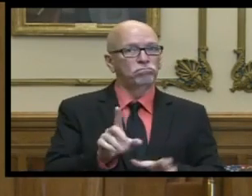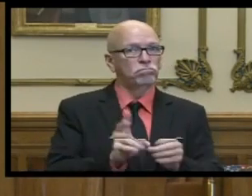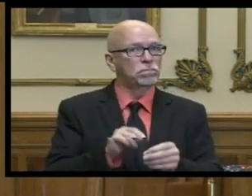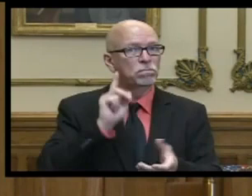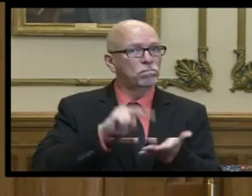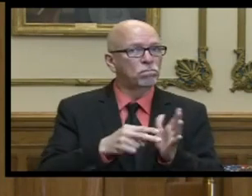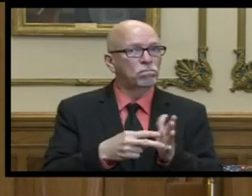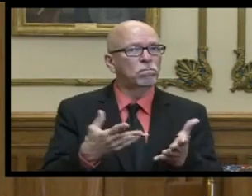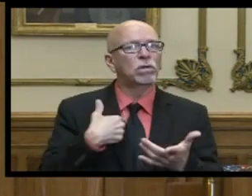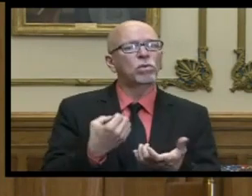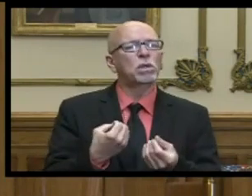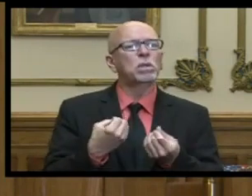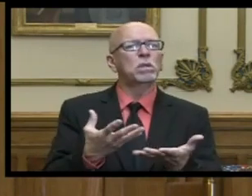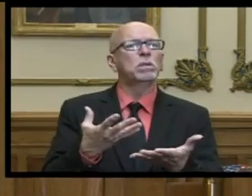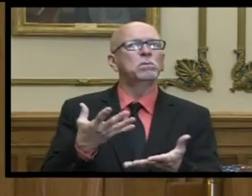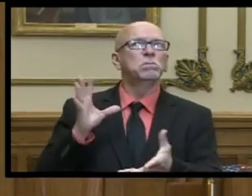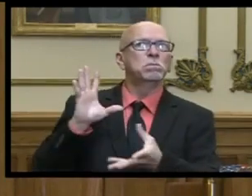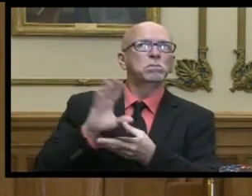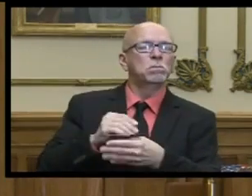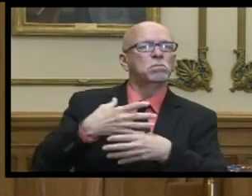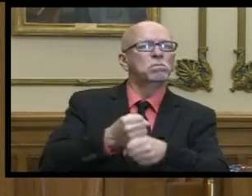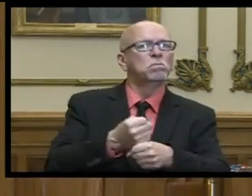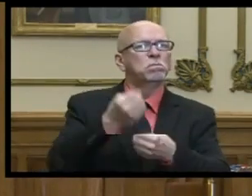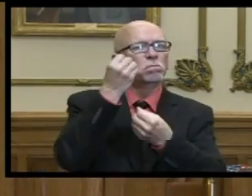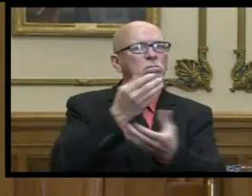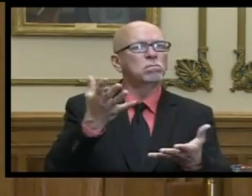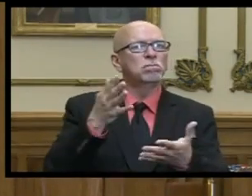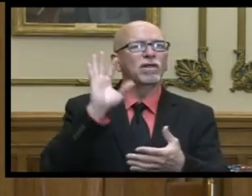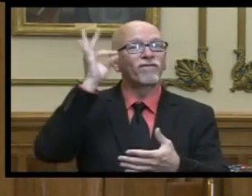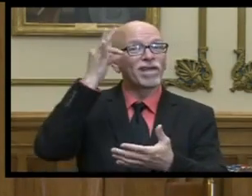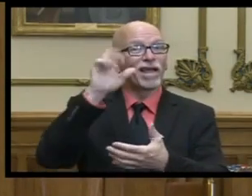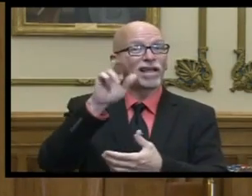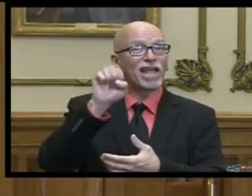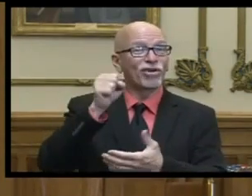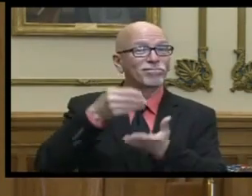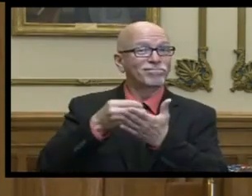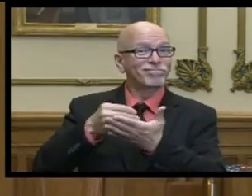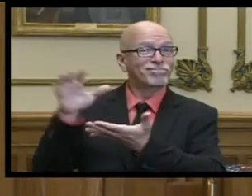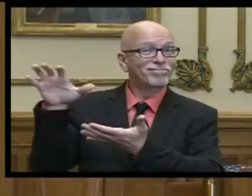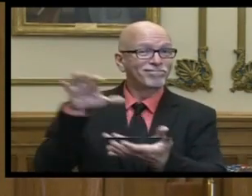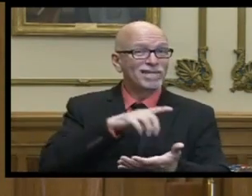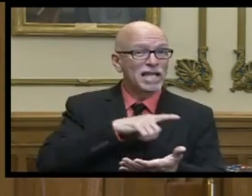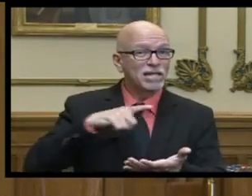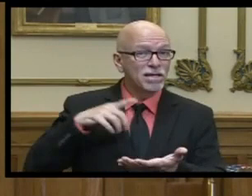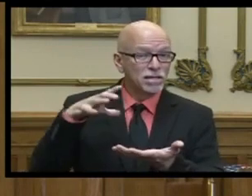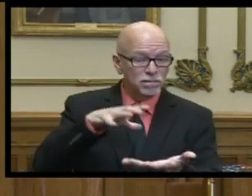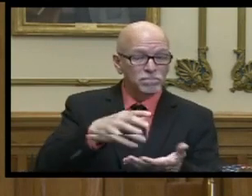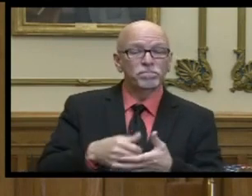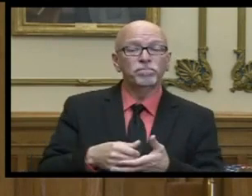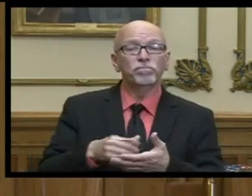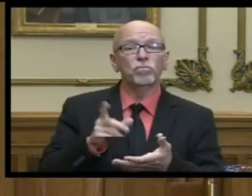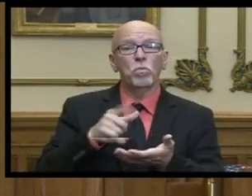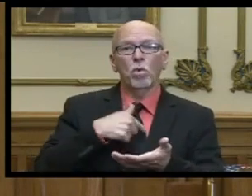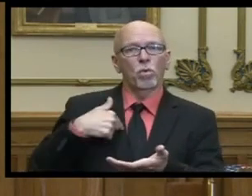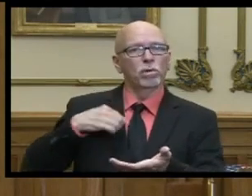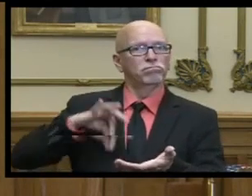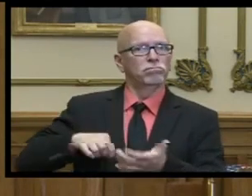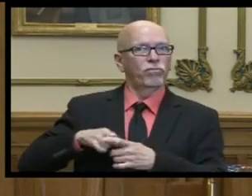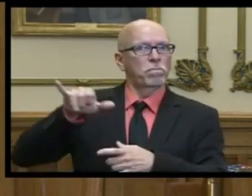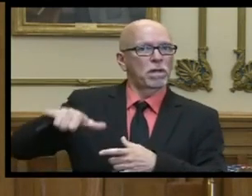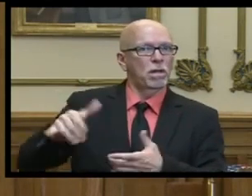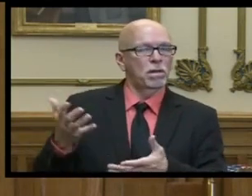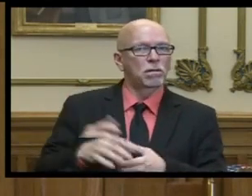to uh give a recap on the federal assistance the cares legislation um that we've benefited from